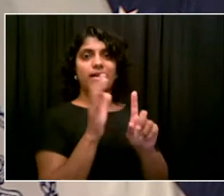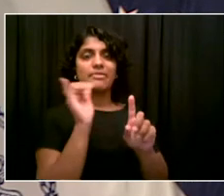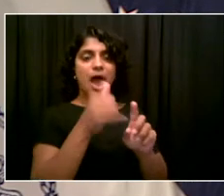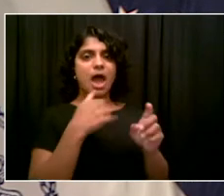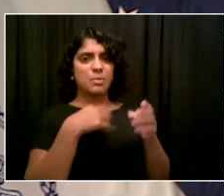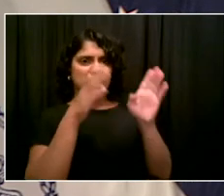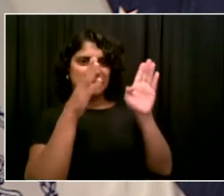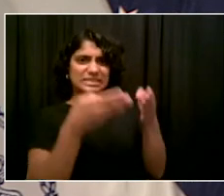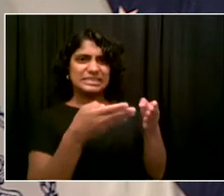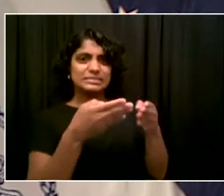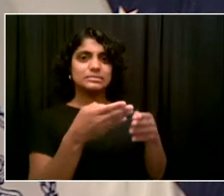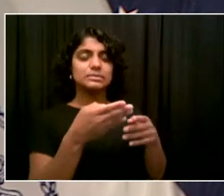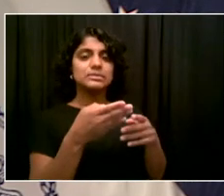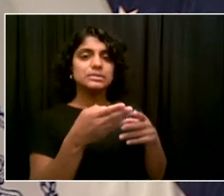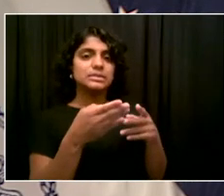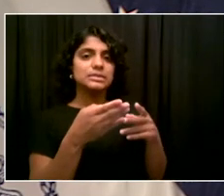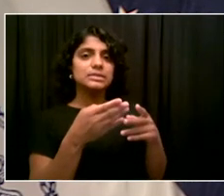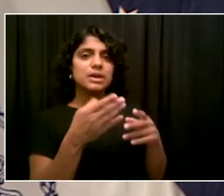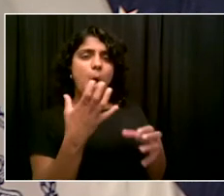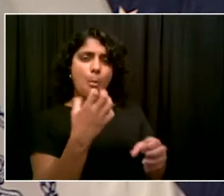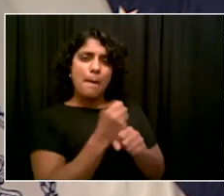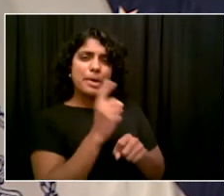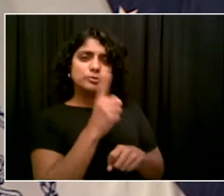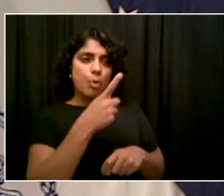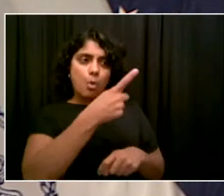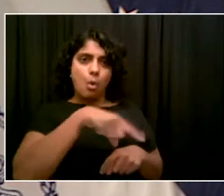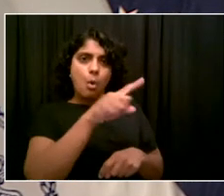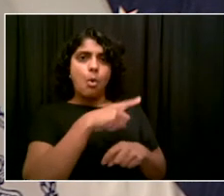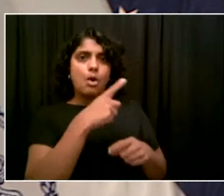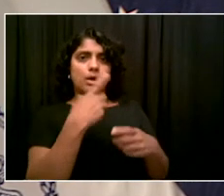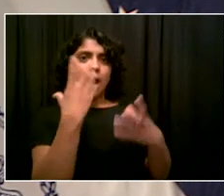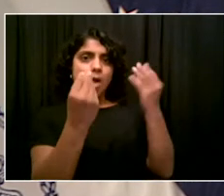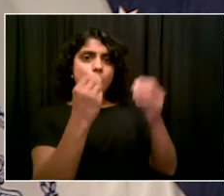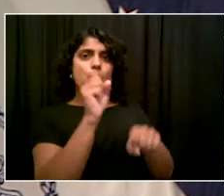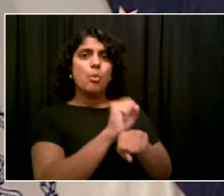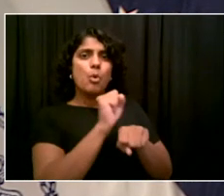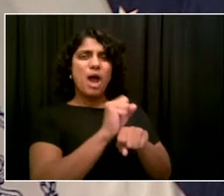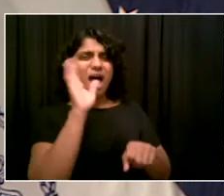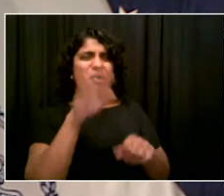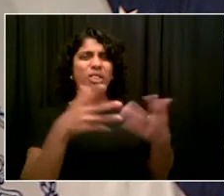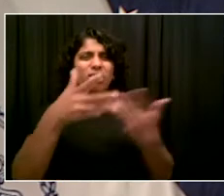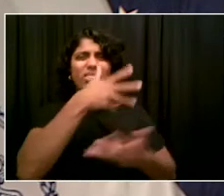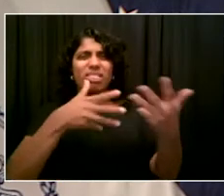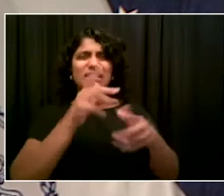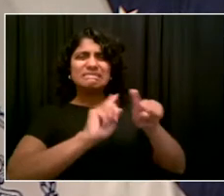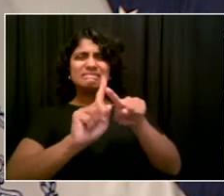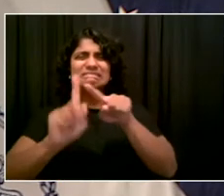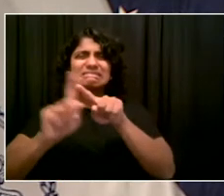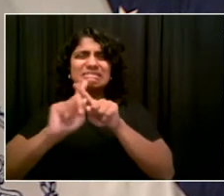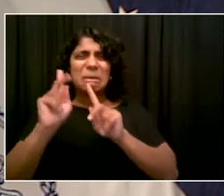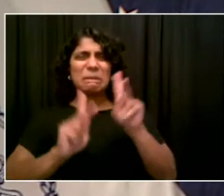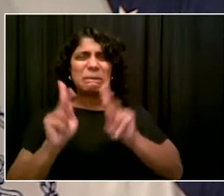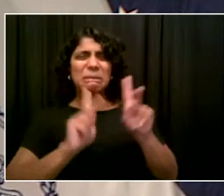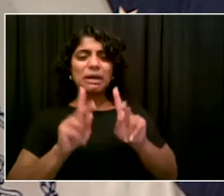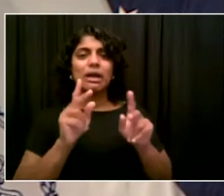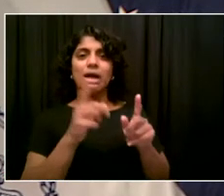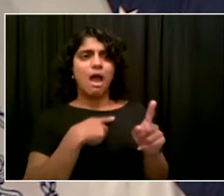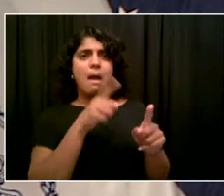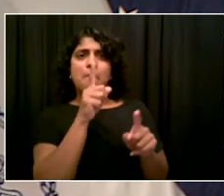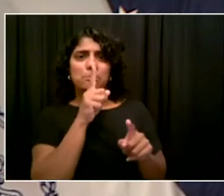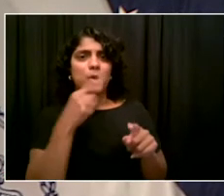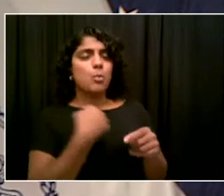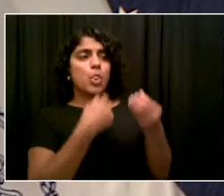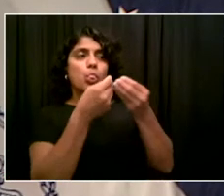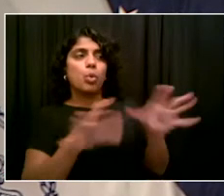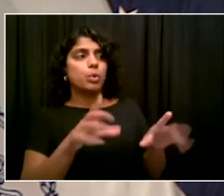codes are lagging, isn't there a potential problem here if you have first responders,